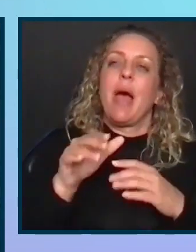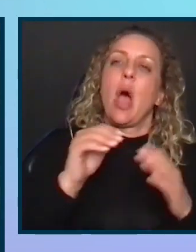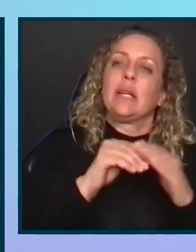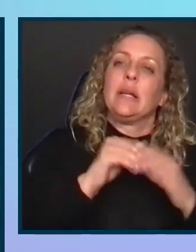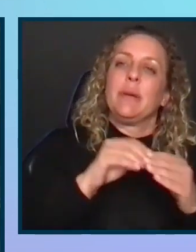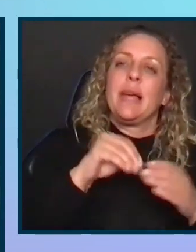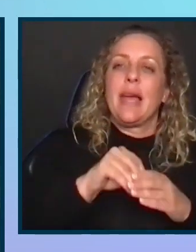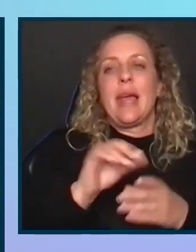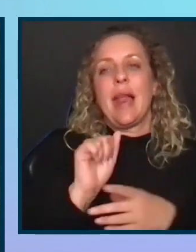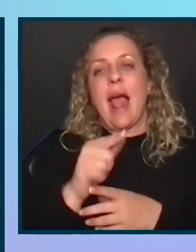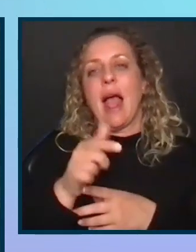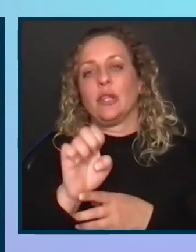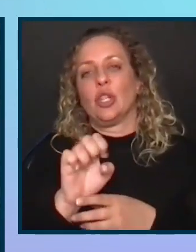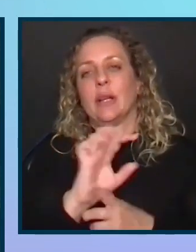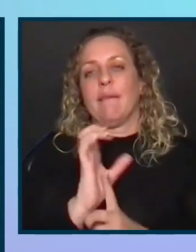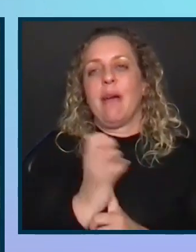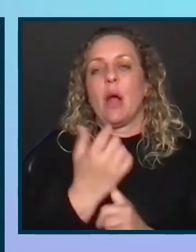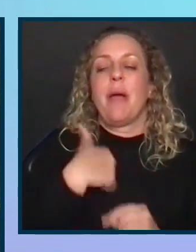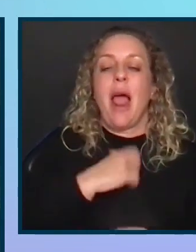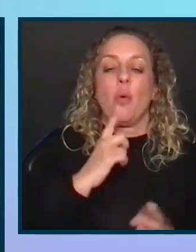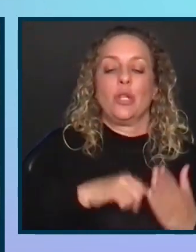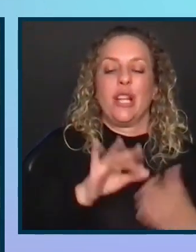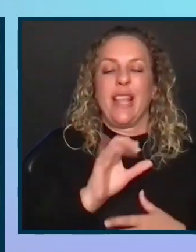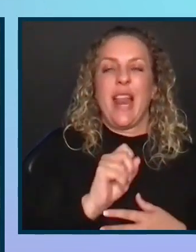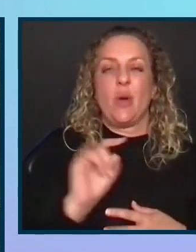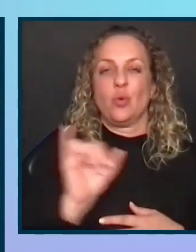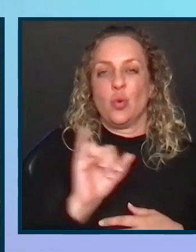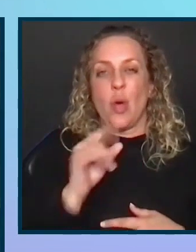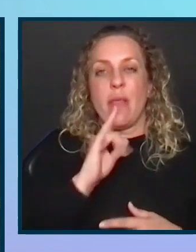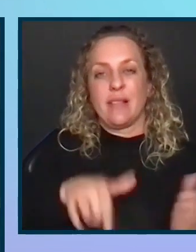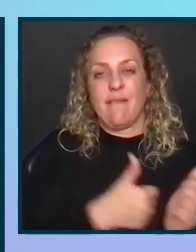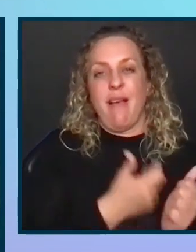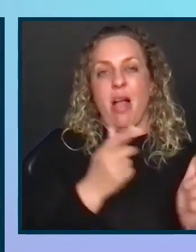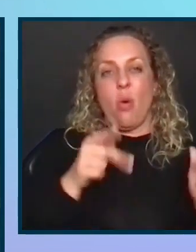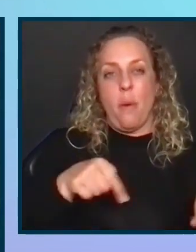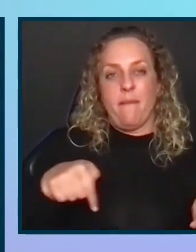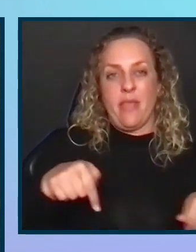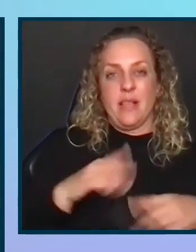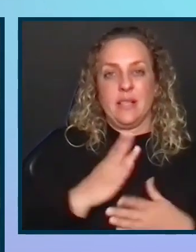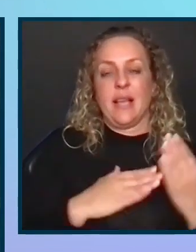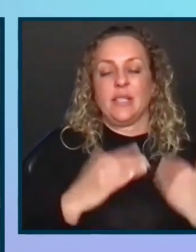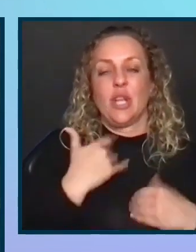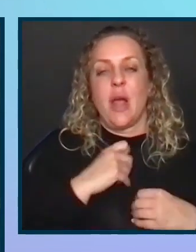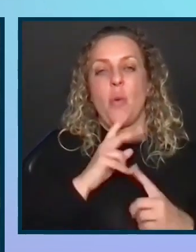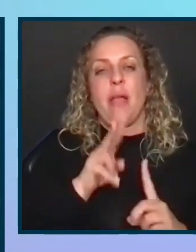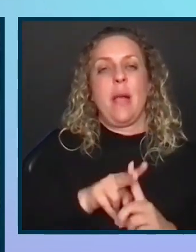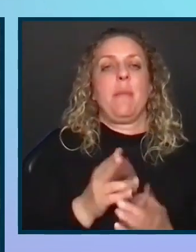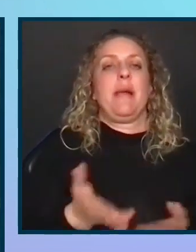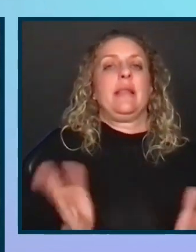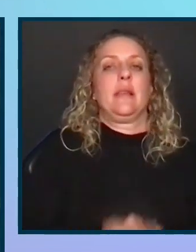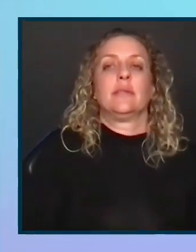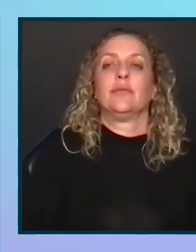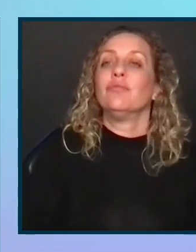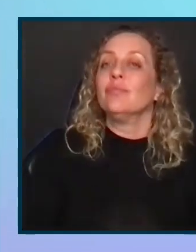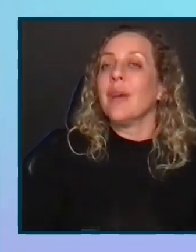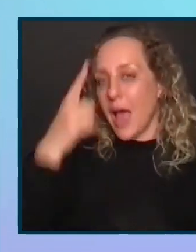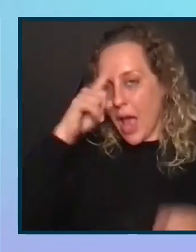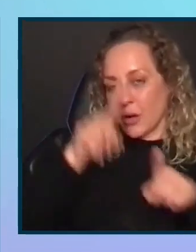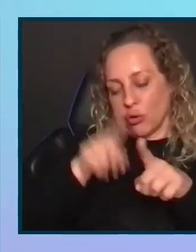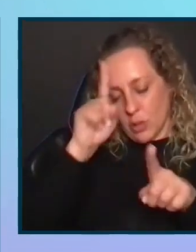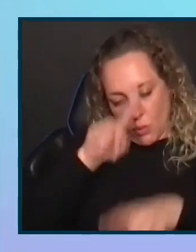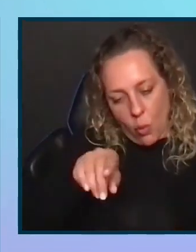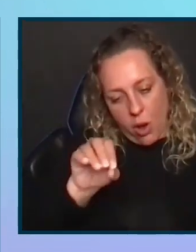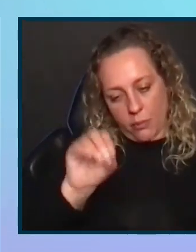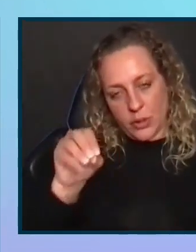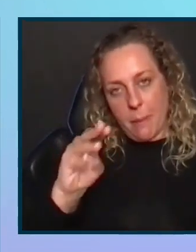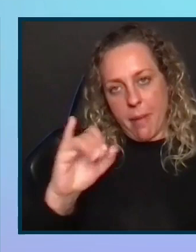agile environment. So I would check that one out, too. I think it's a good follow-up to this session and actually implementing things. I agree. I agree 100%.